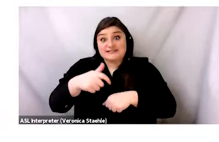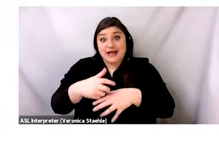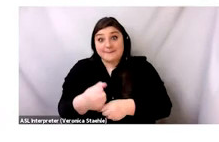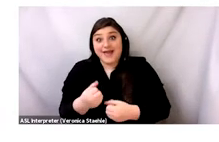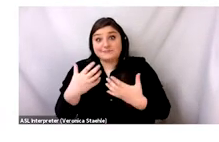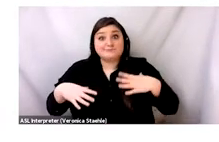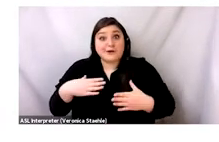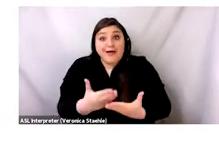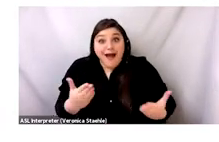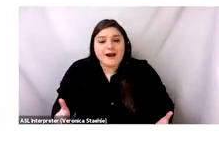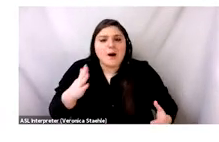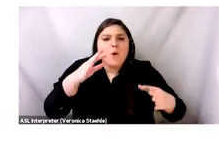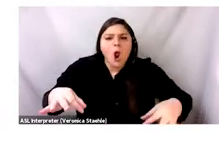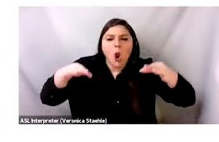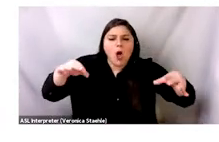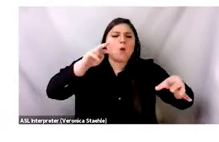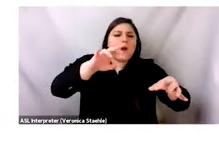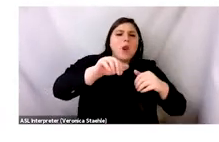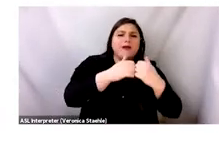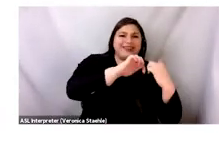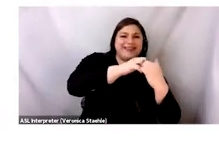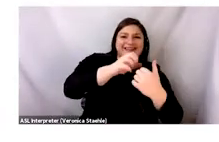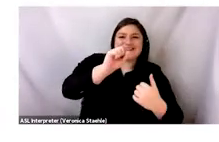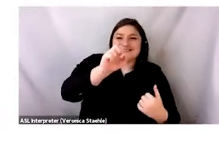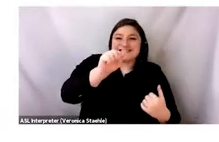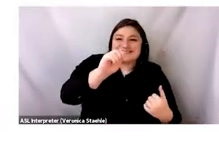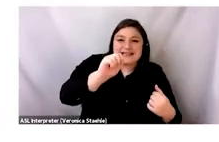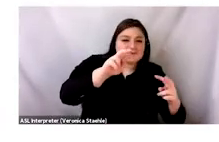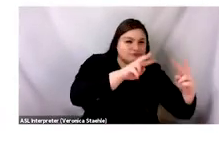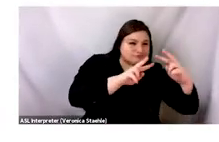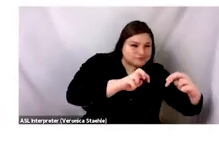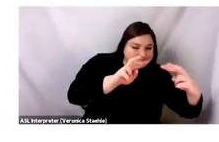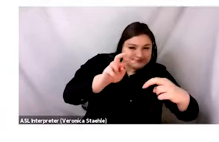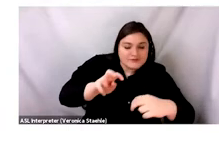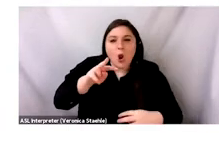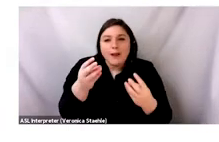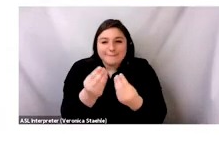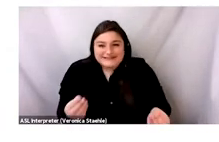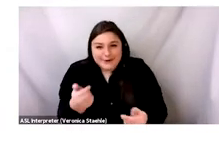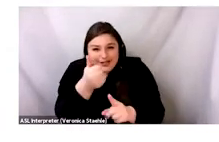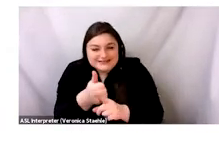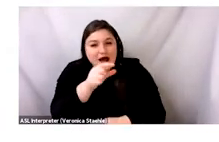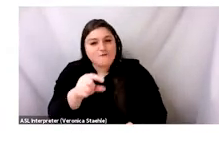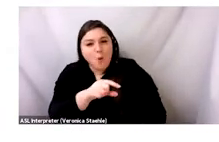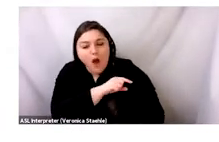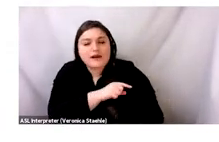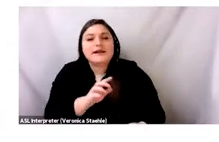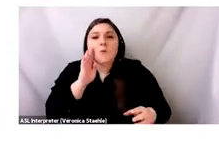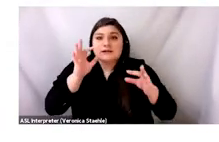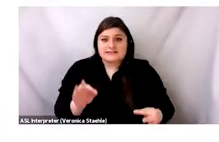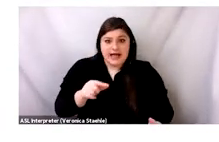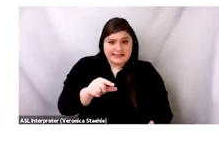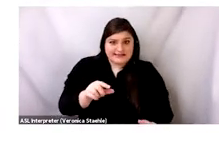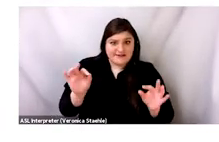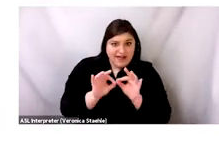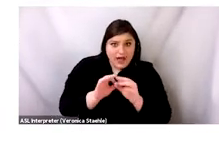seams, putting her hand inside to see what the quality of fabric is. She assigns it a value, and then she puts it in a corresponding pile and